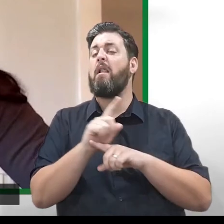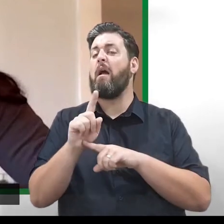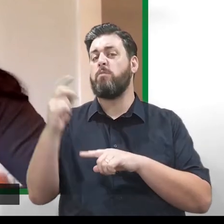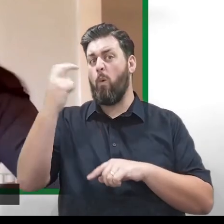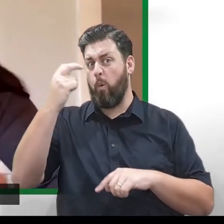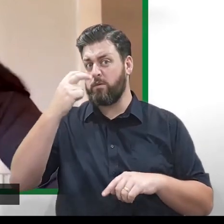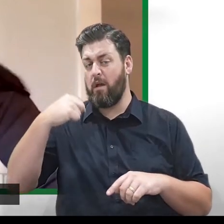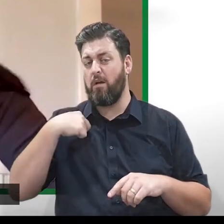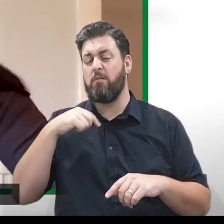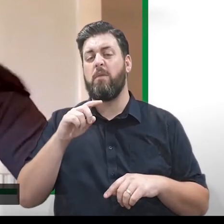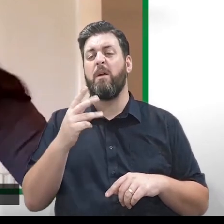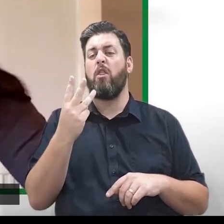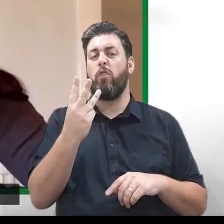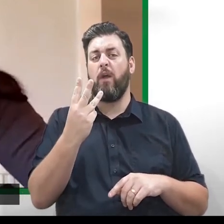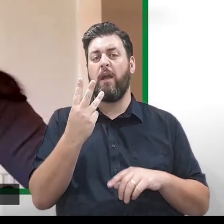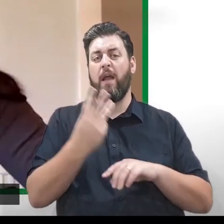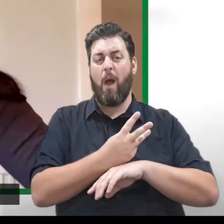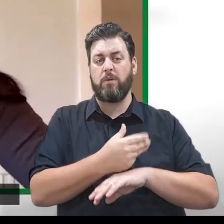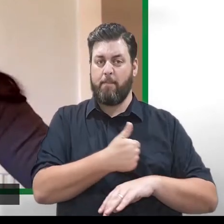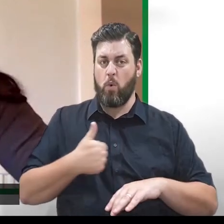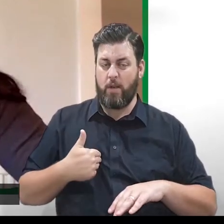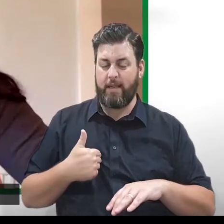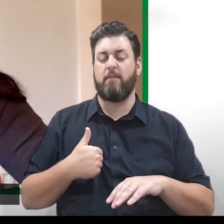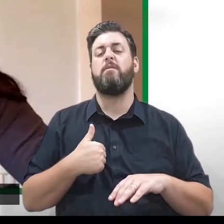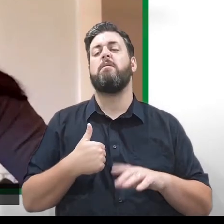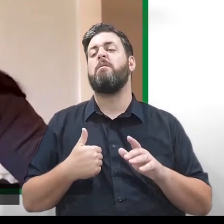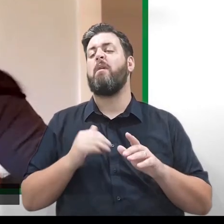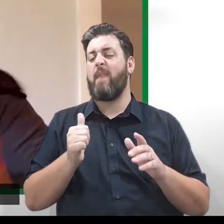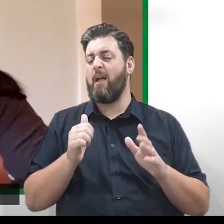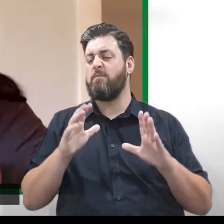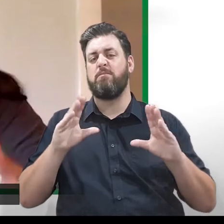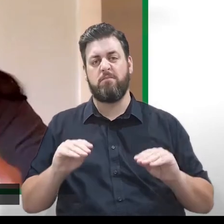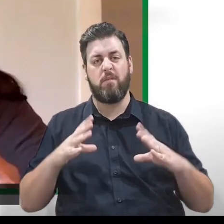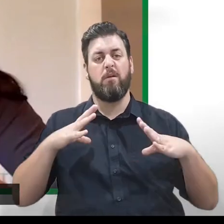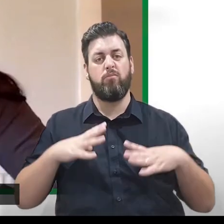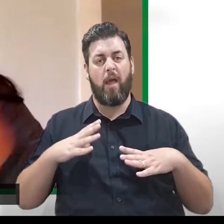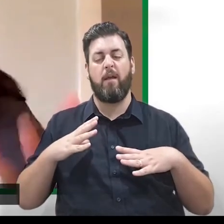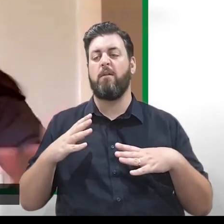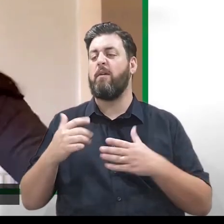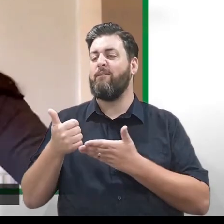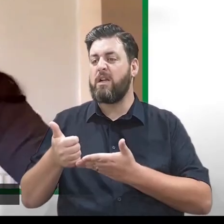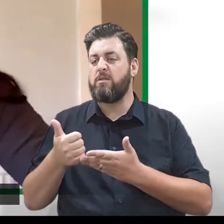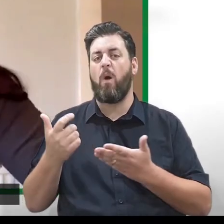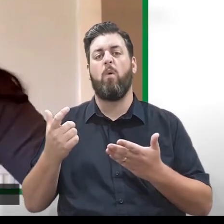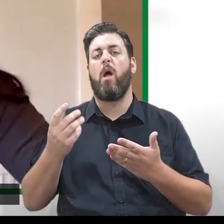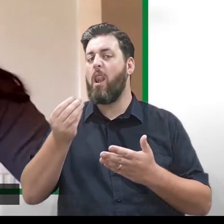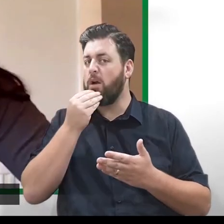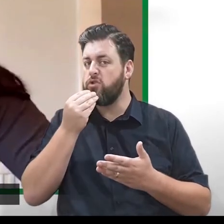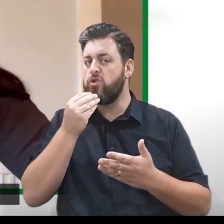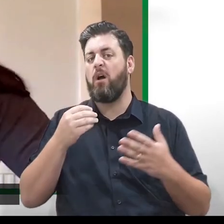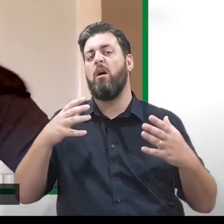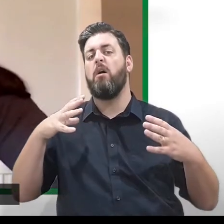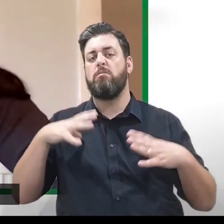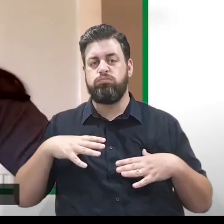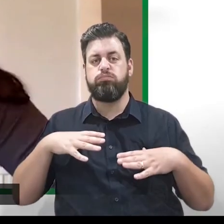morning. I would then go and have lunch, maybe have physio and have a bit of relax, rest. And then